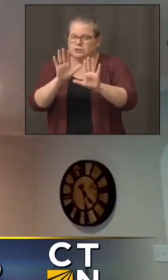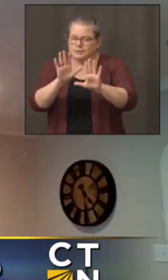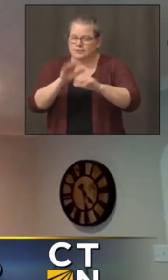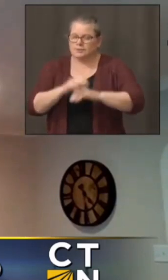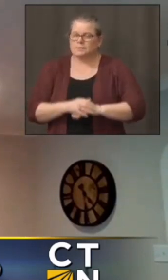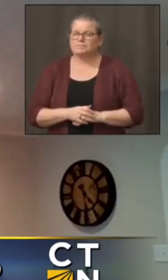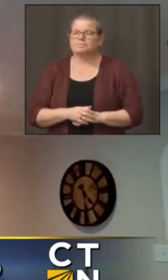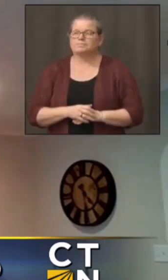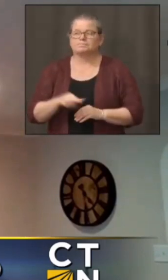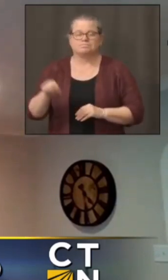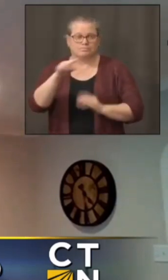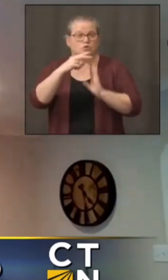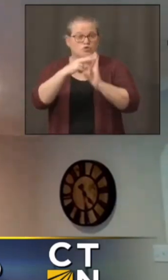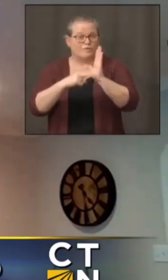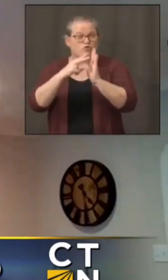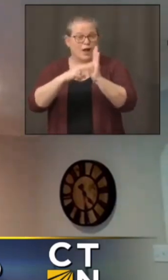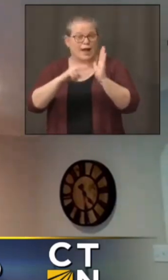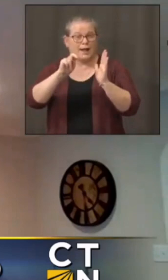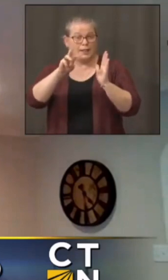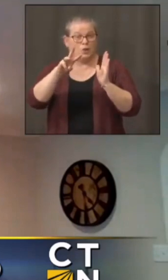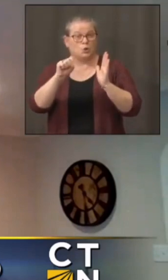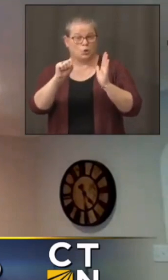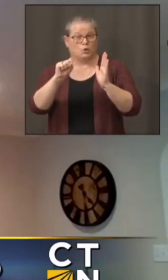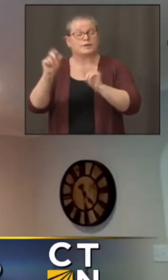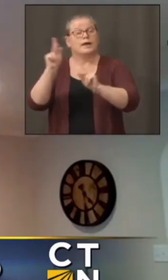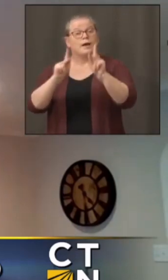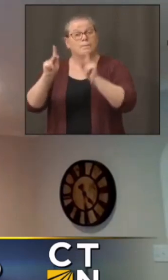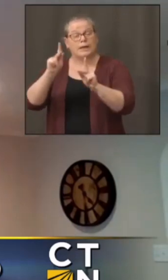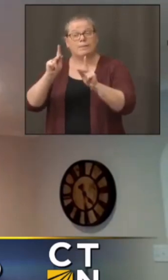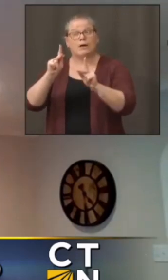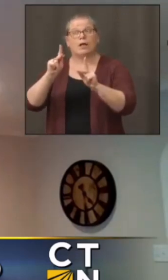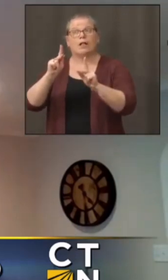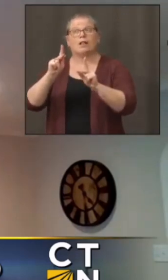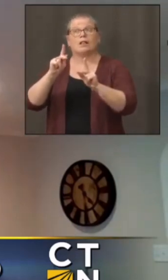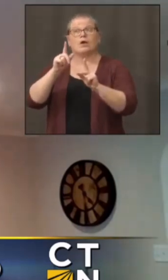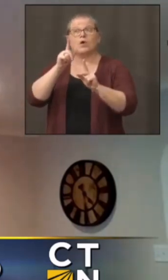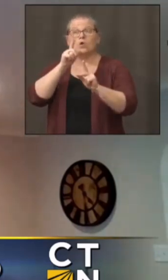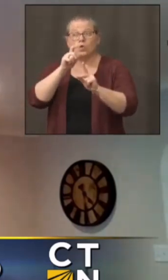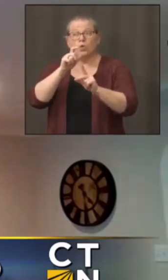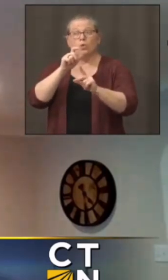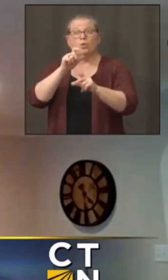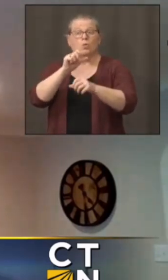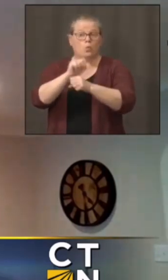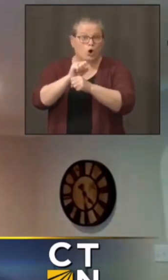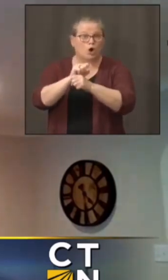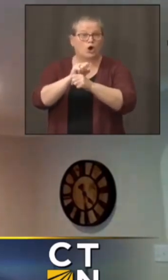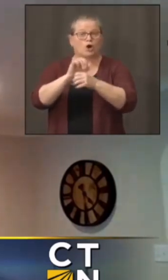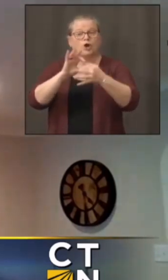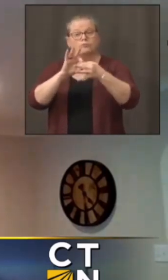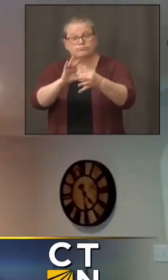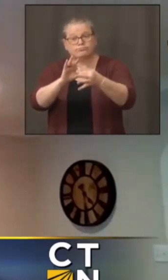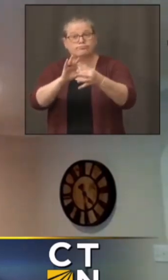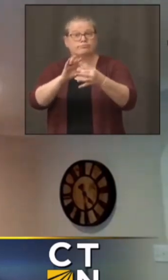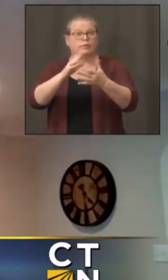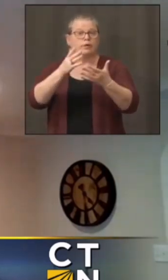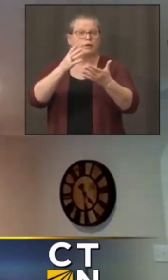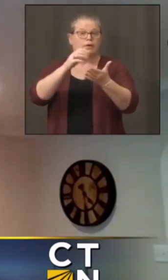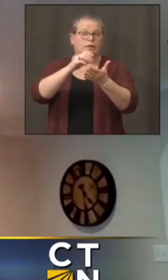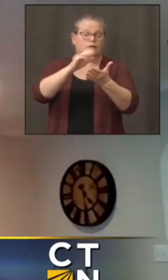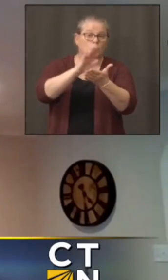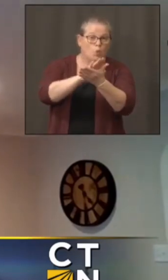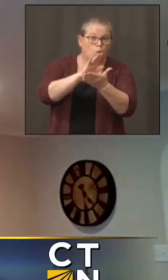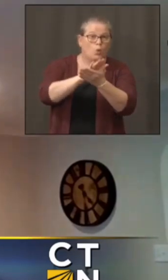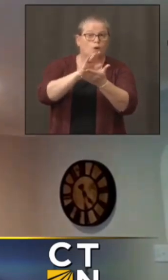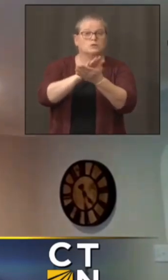cases of people associated with schools that have gotten covid and then schools have closed closed and they've done the contact